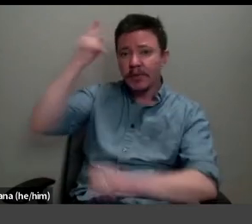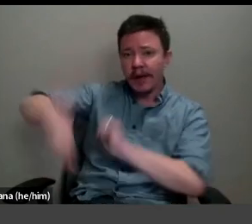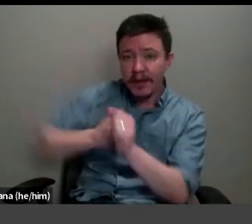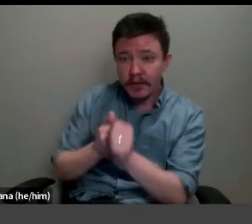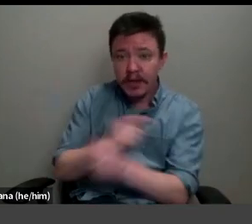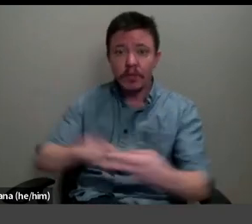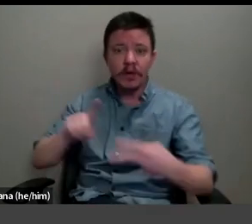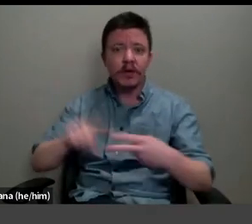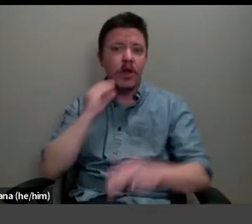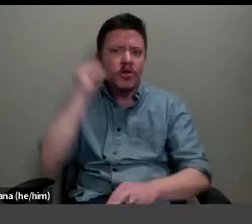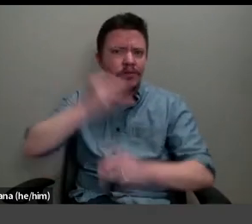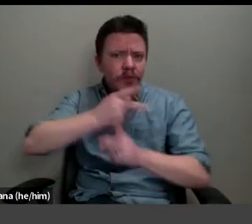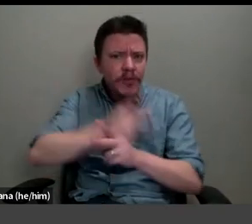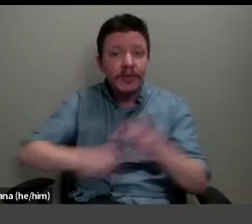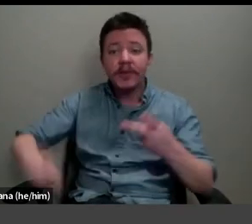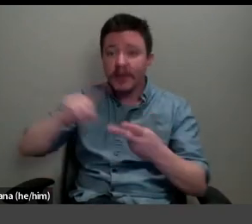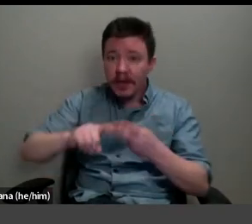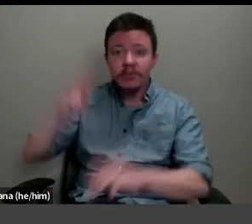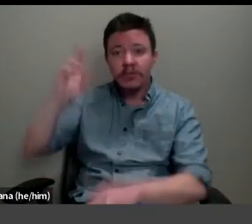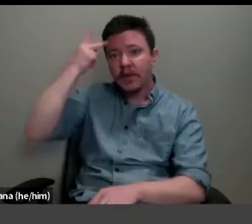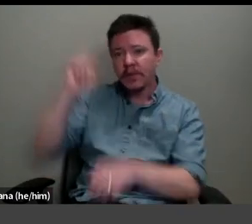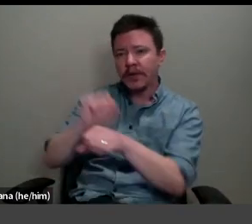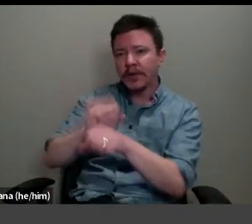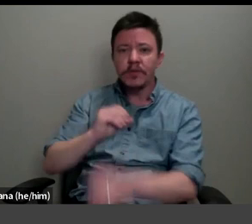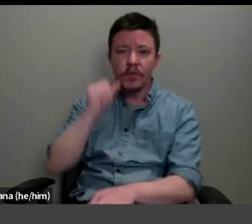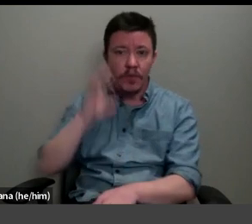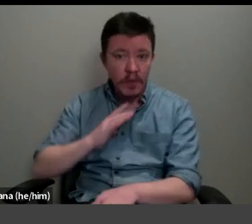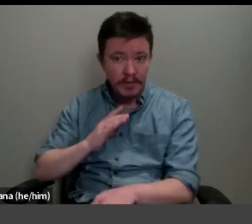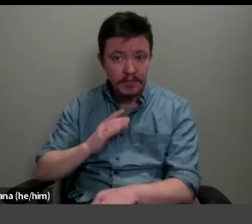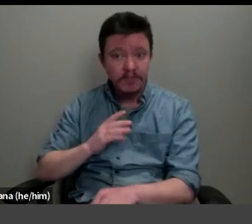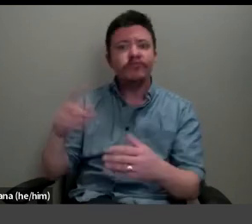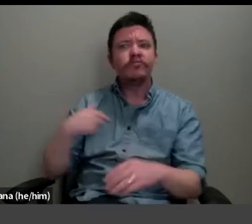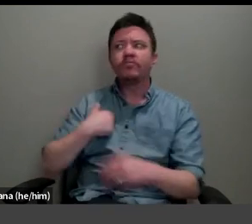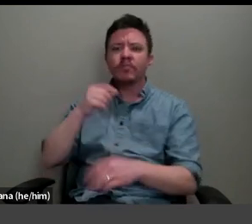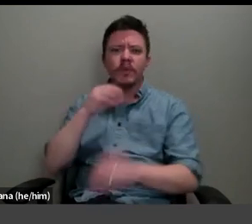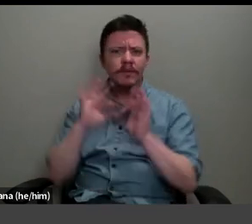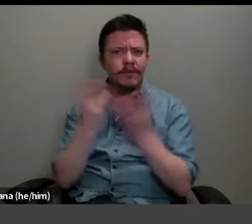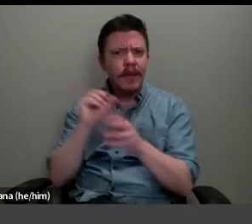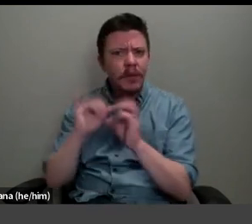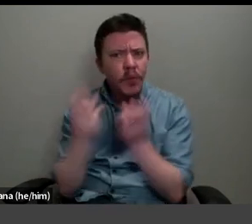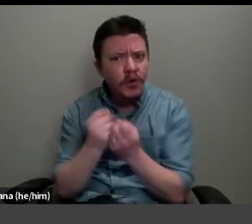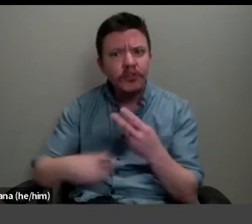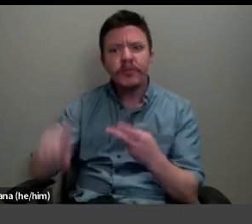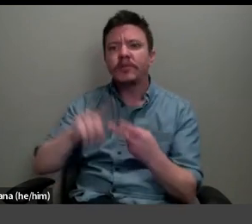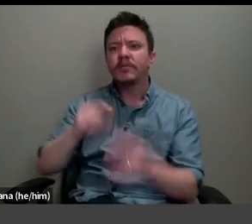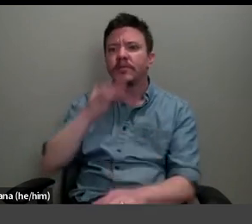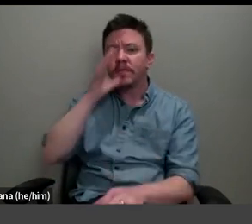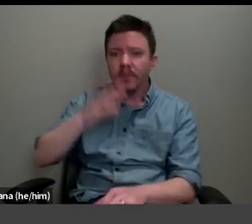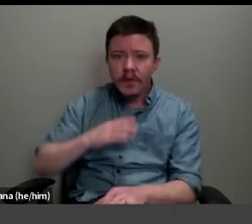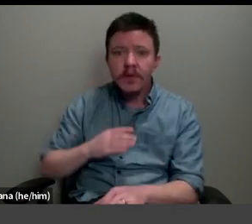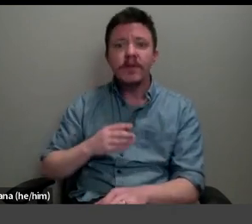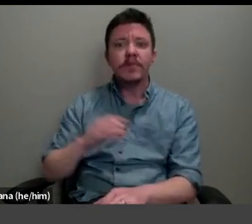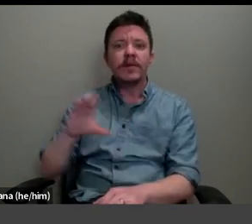These include issues of industrial home working, family workshops, female syndicalism,